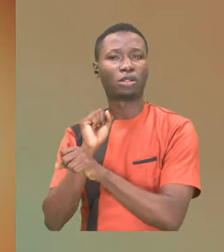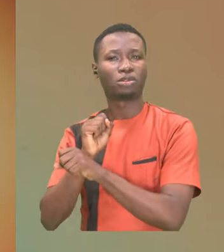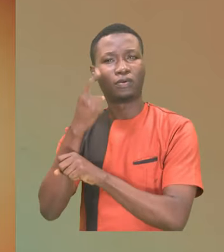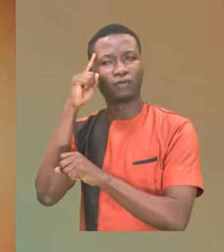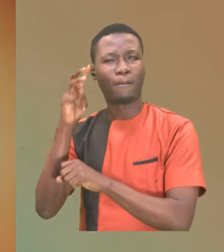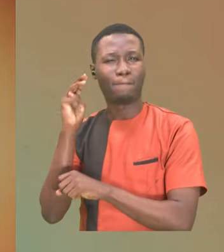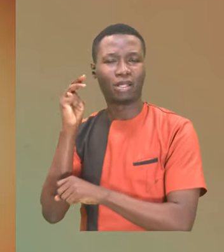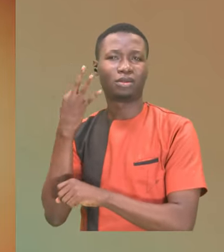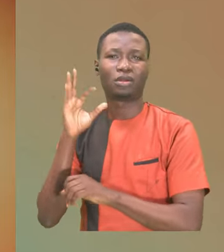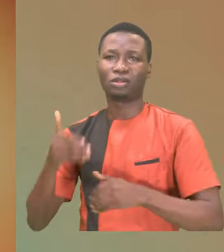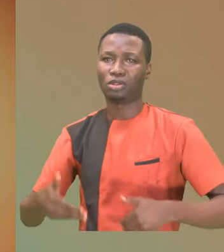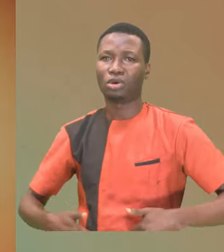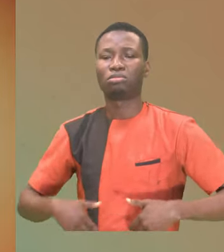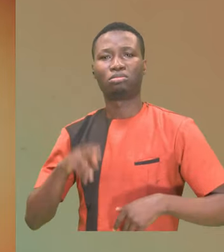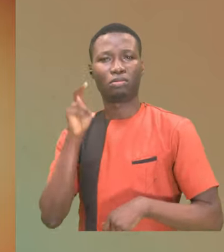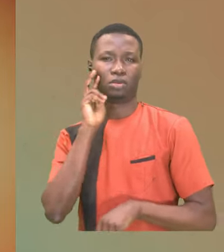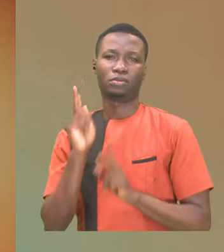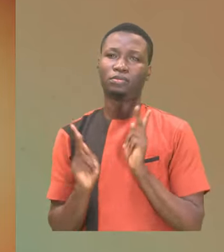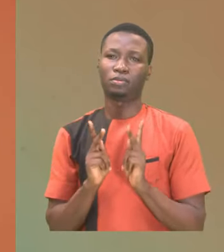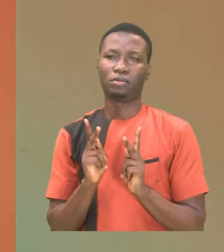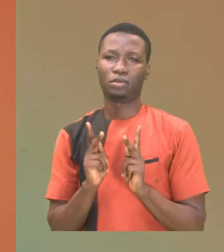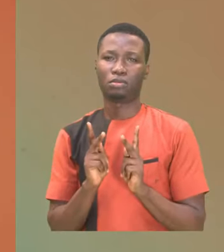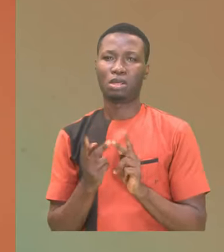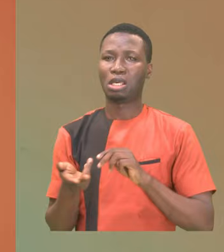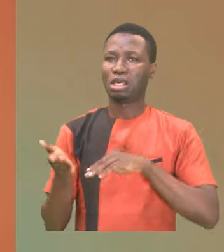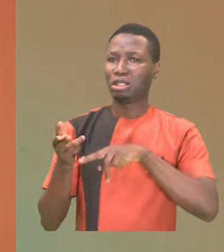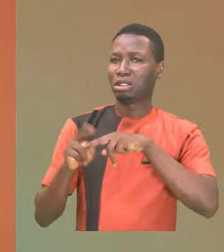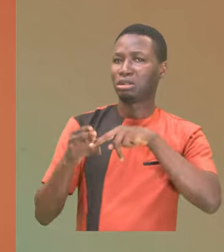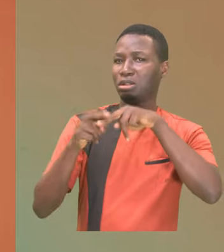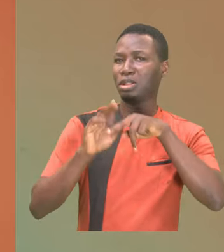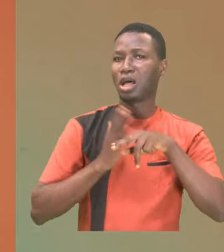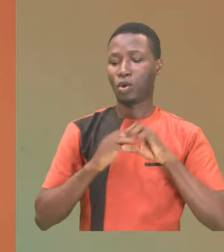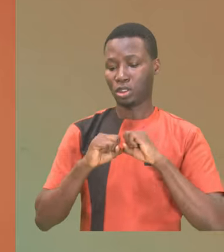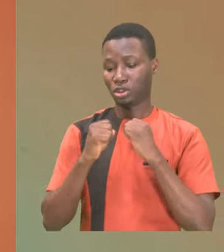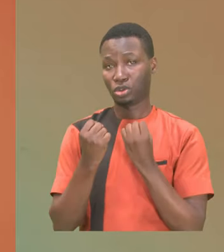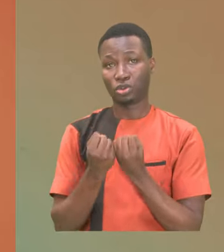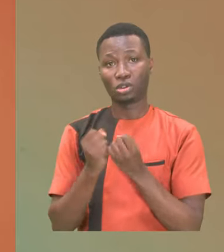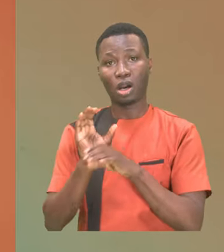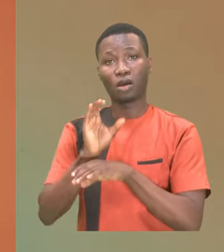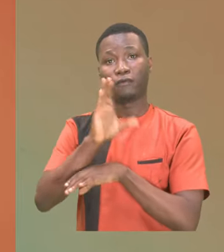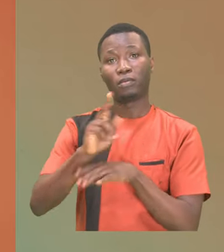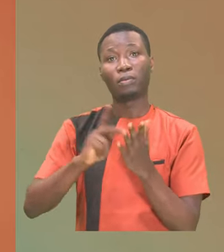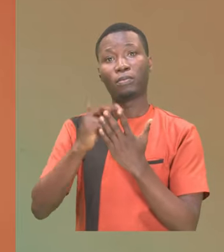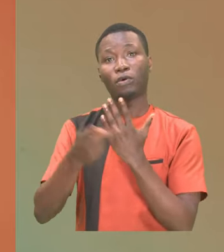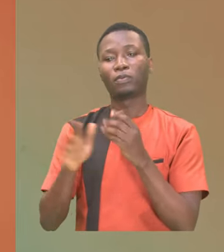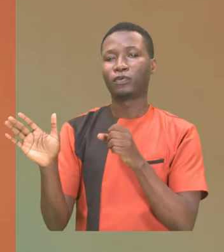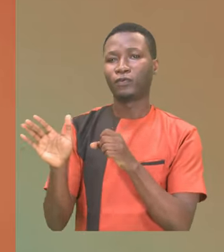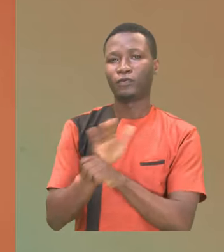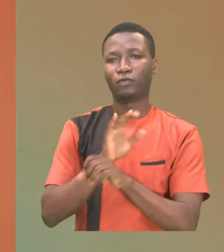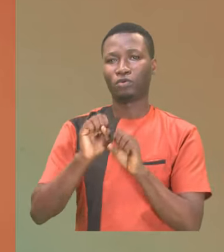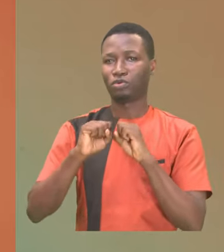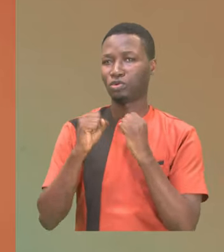for millions of young Nigerians, enhancing our social investment program through a full-scale